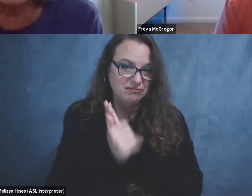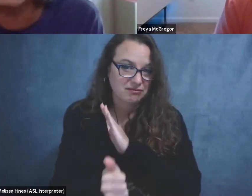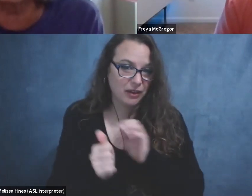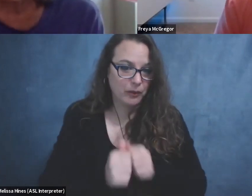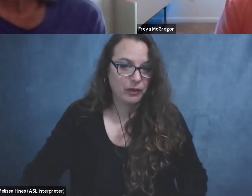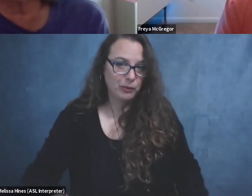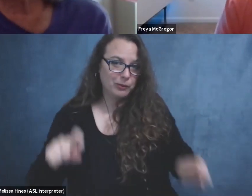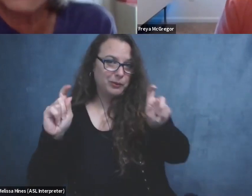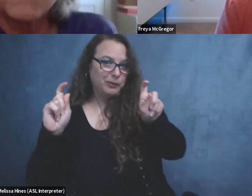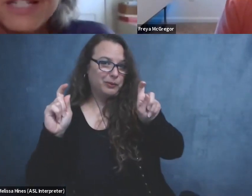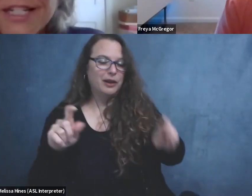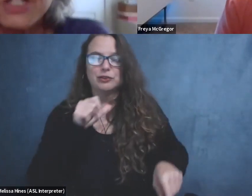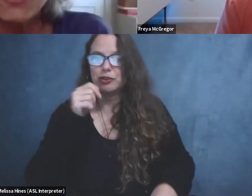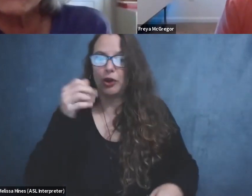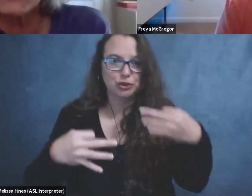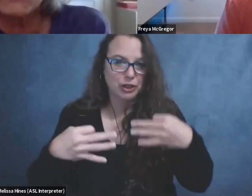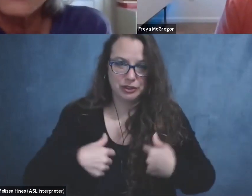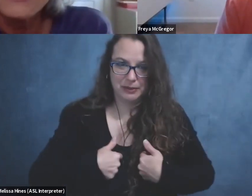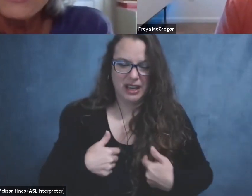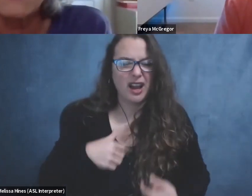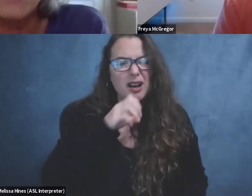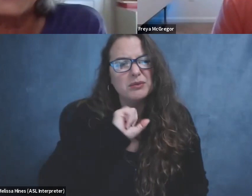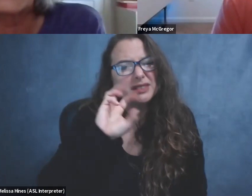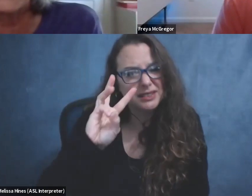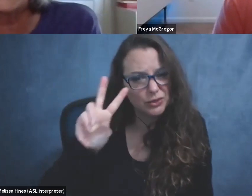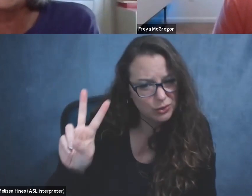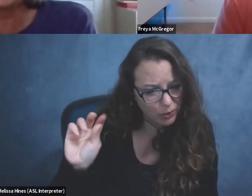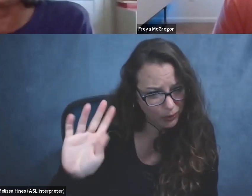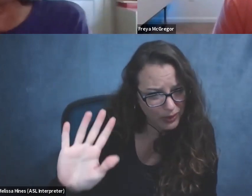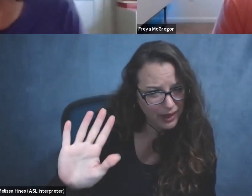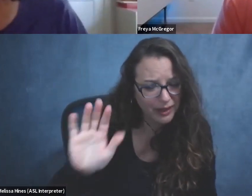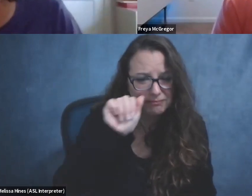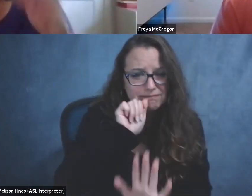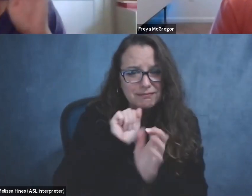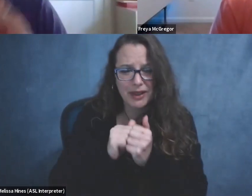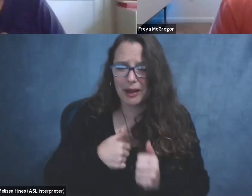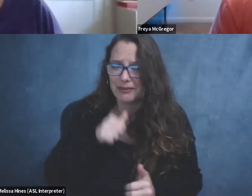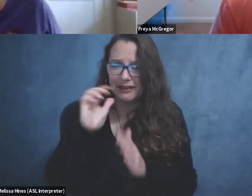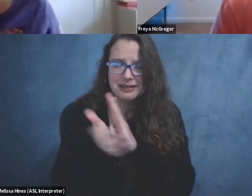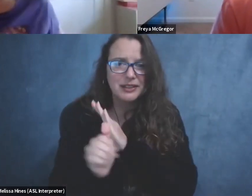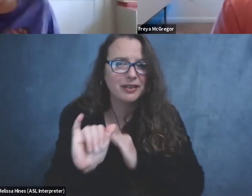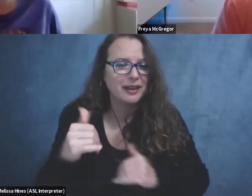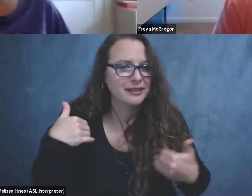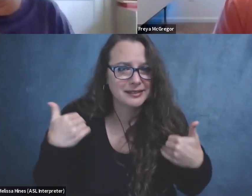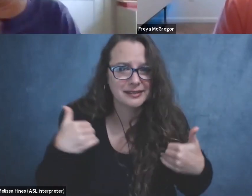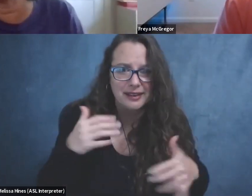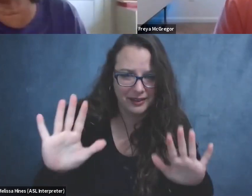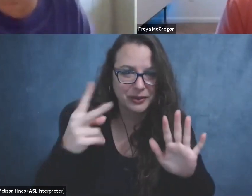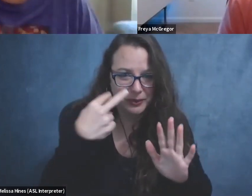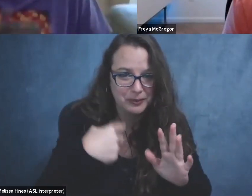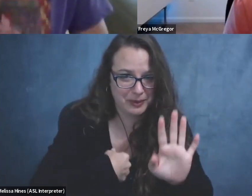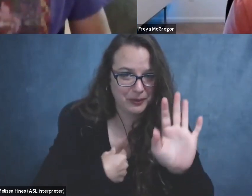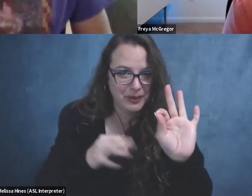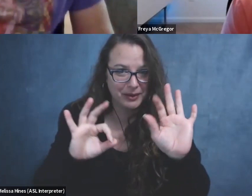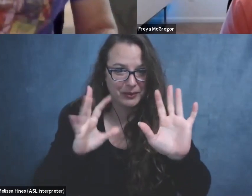please don't judge me too harshly. I'm 62 years old, and I'm not as good at it as I used to be. So here we go. I